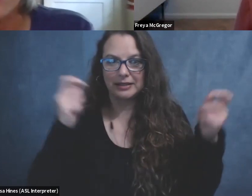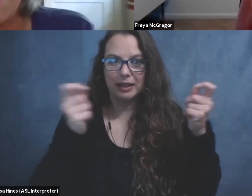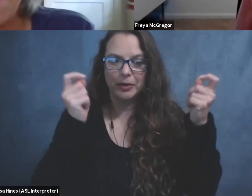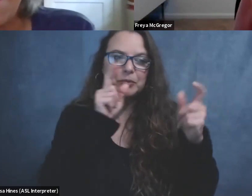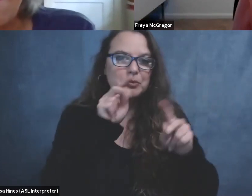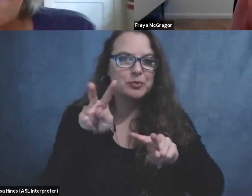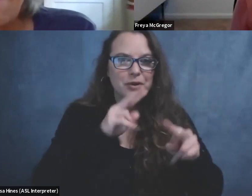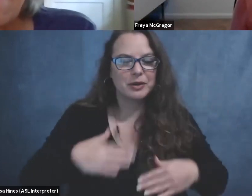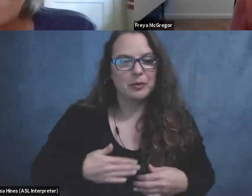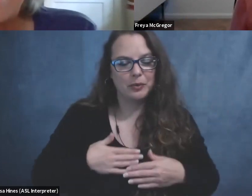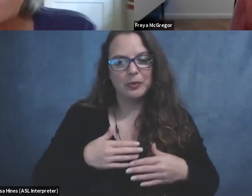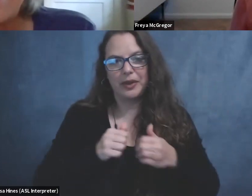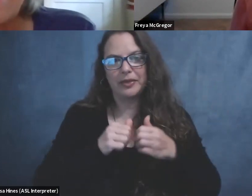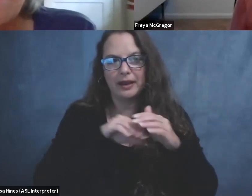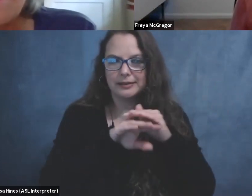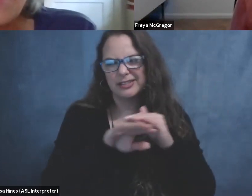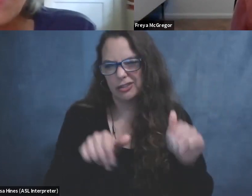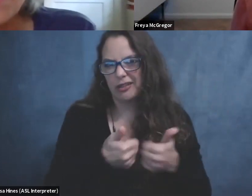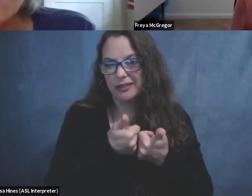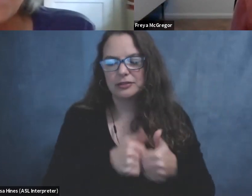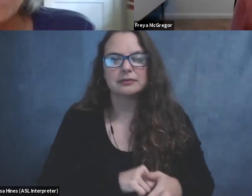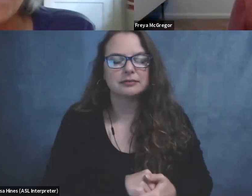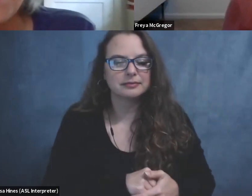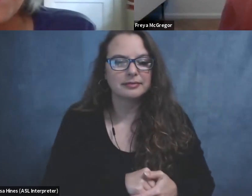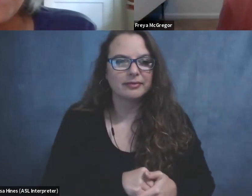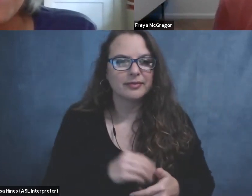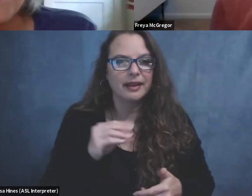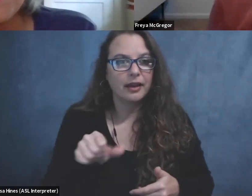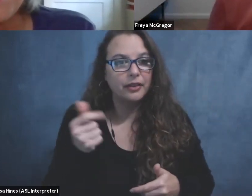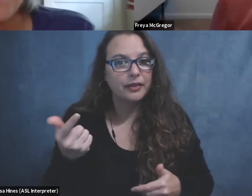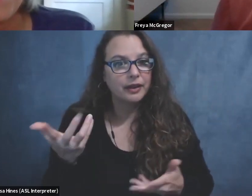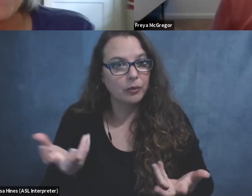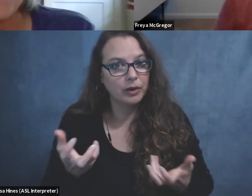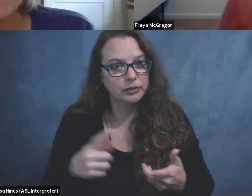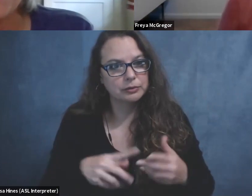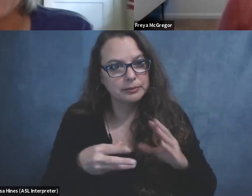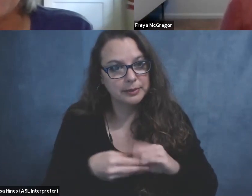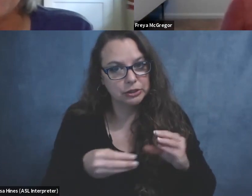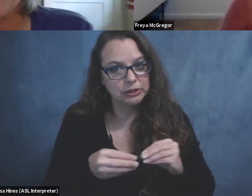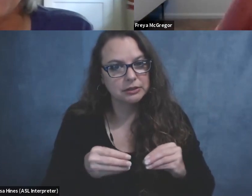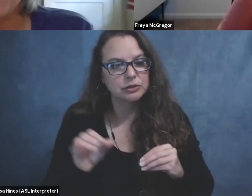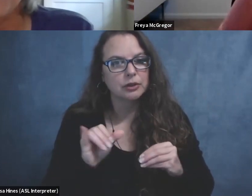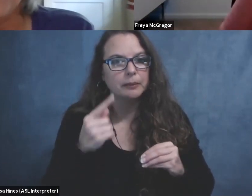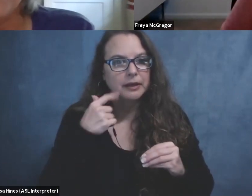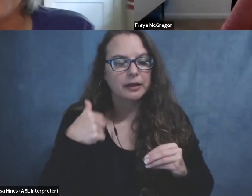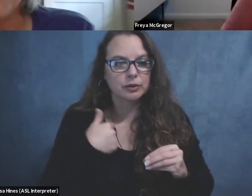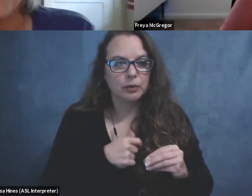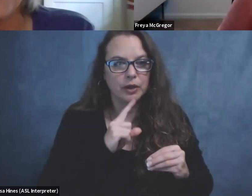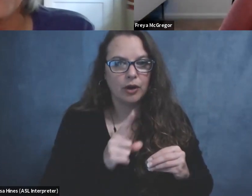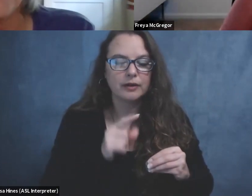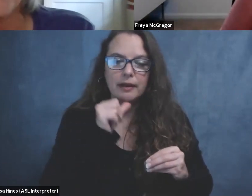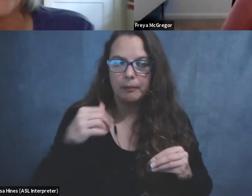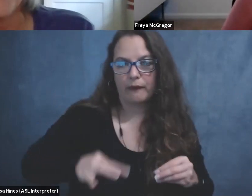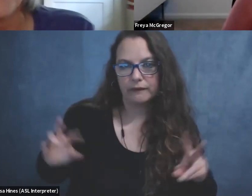access challenges. Um, and another thing I wanted to mention too, is that because we are a nonprofit